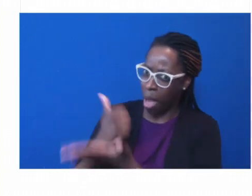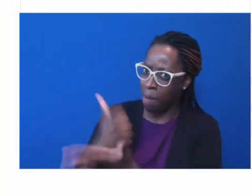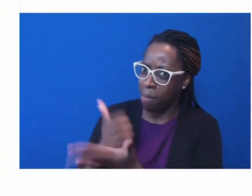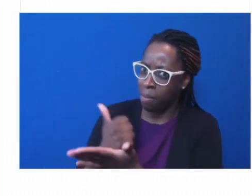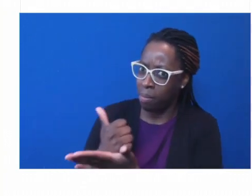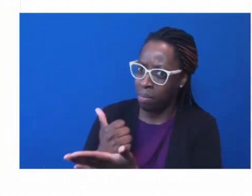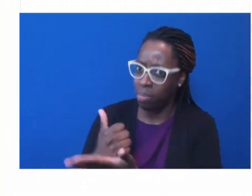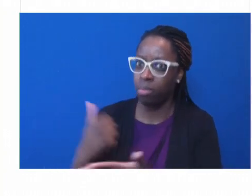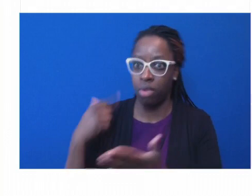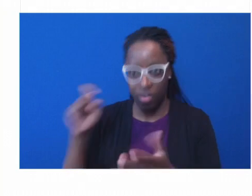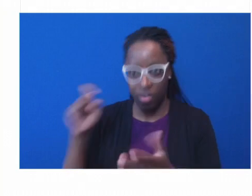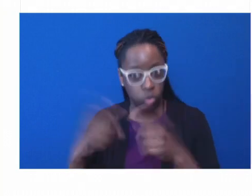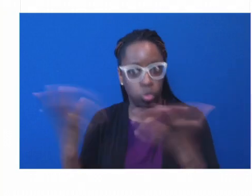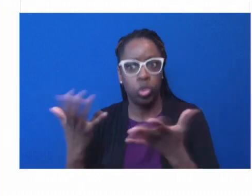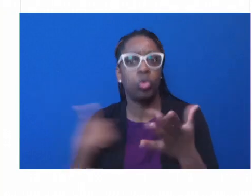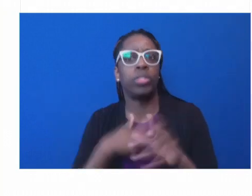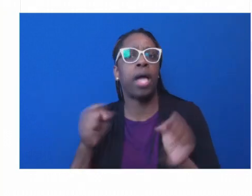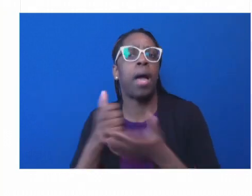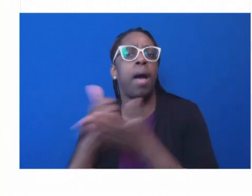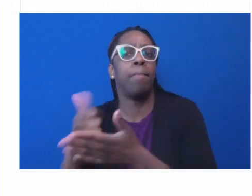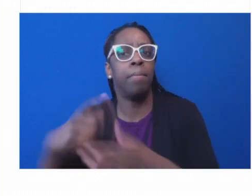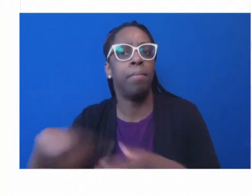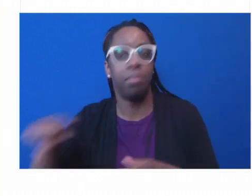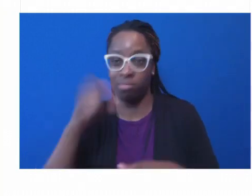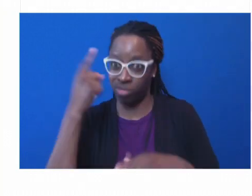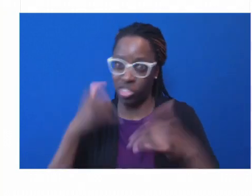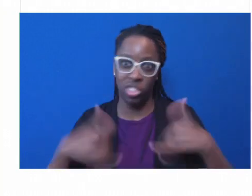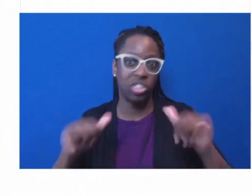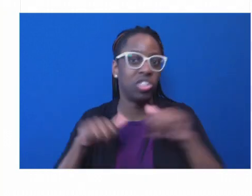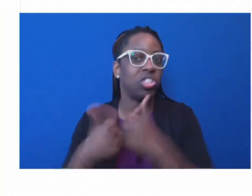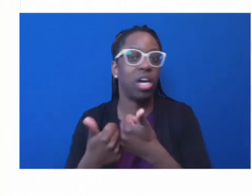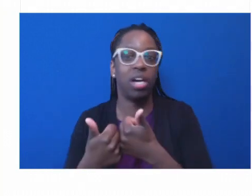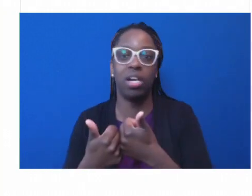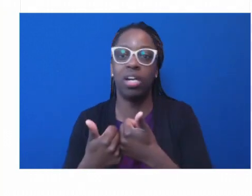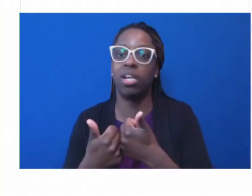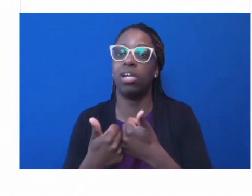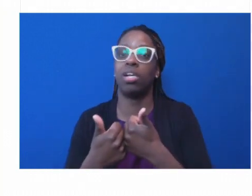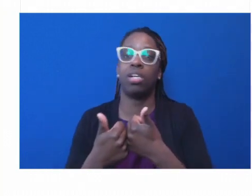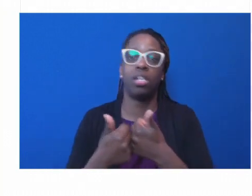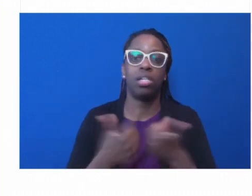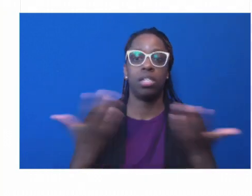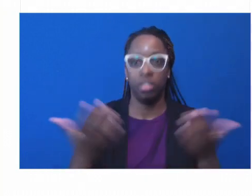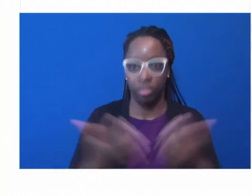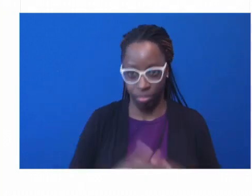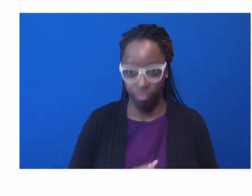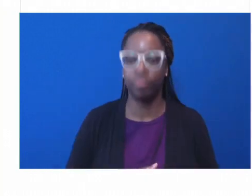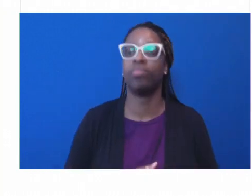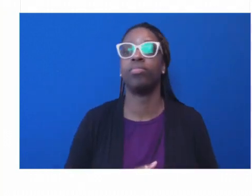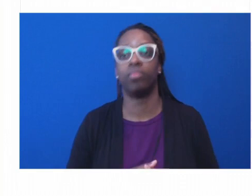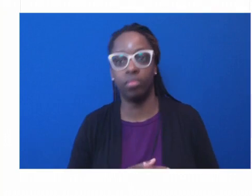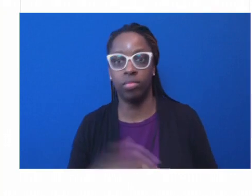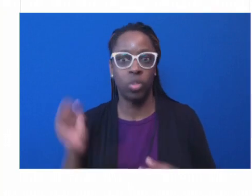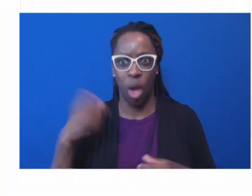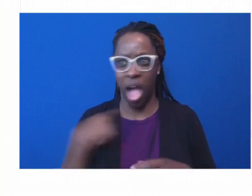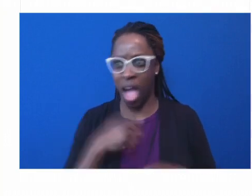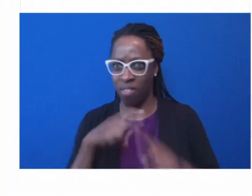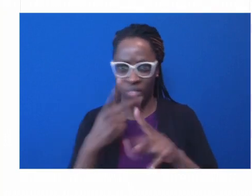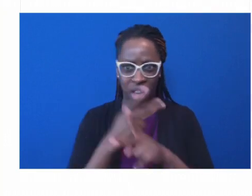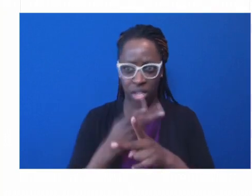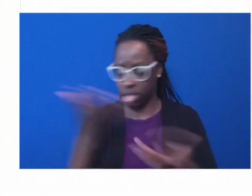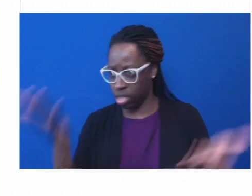collaboration. And an understanding and an sometimes a misunderstanding of what is public health's remit